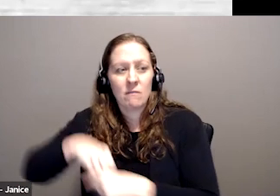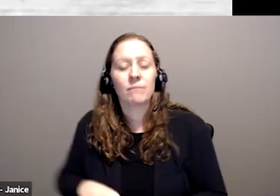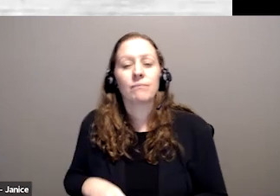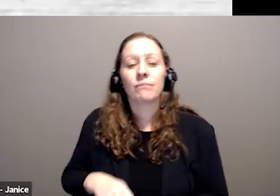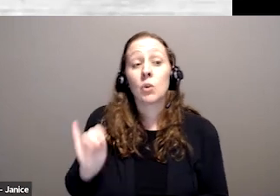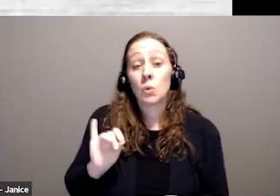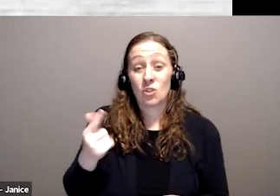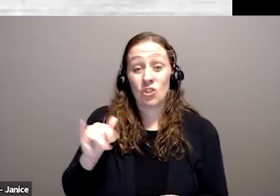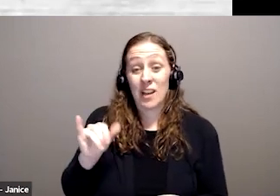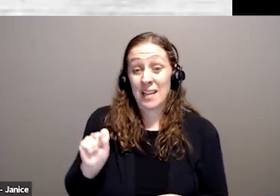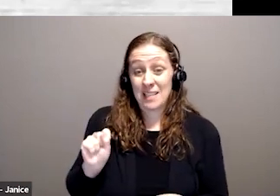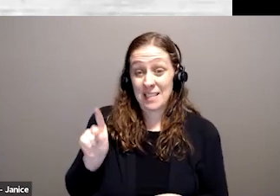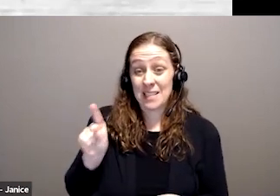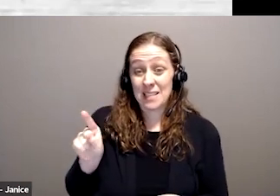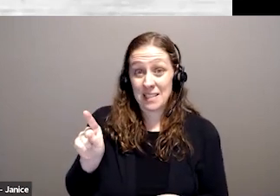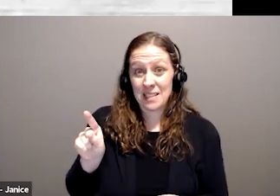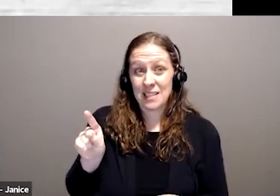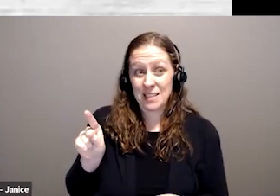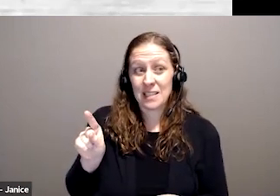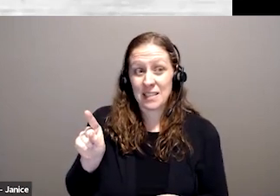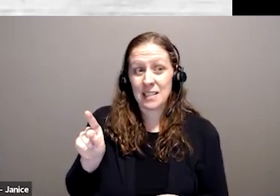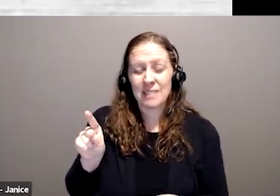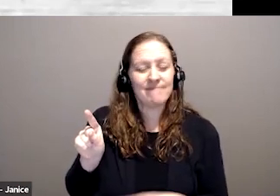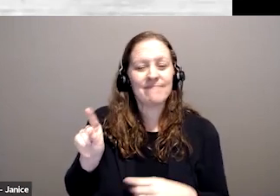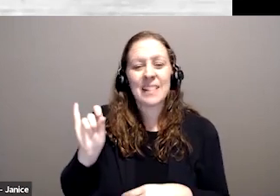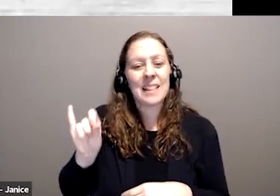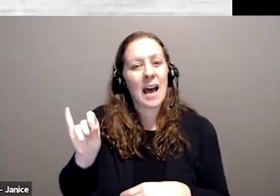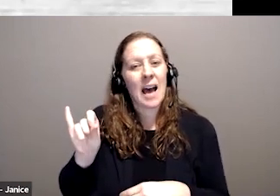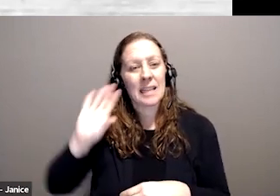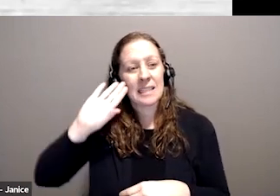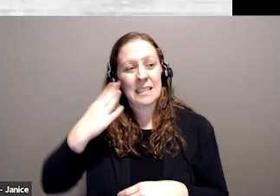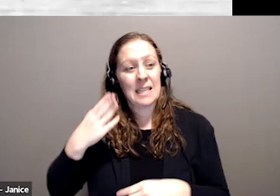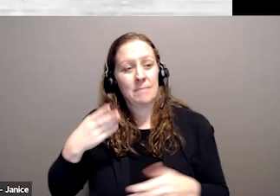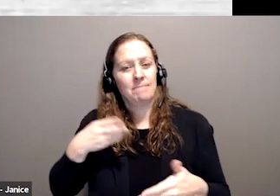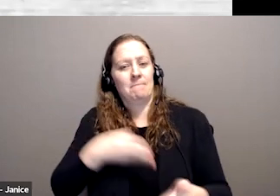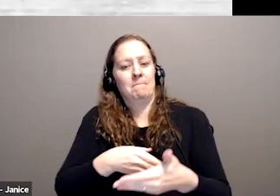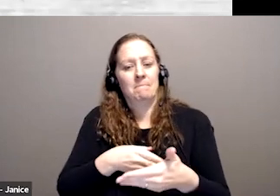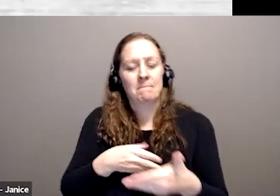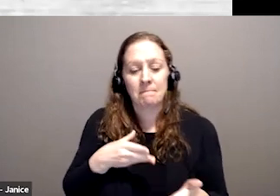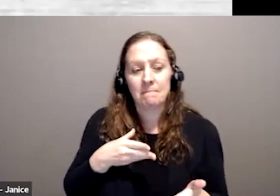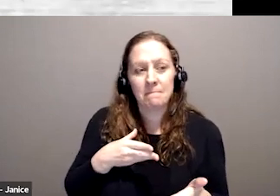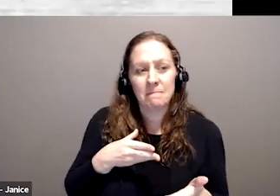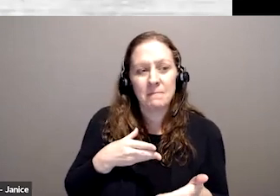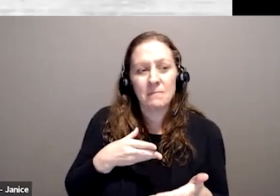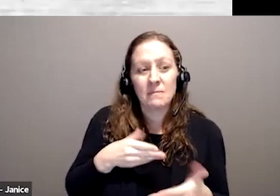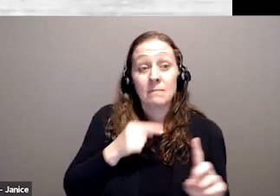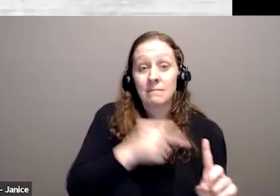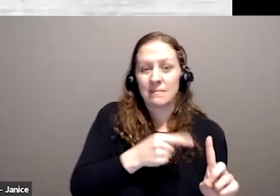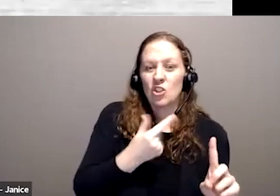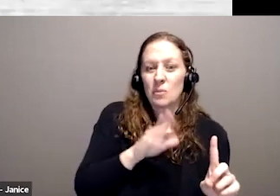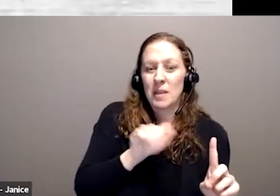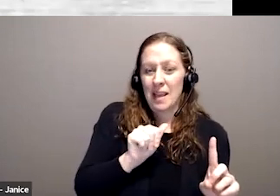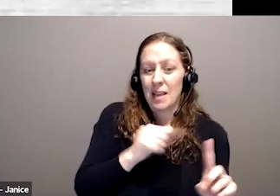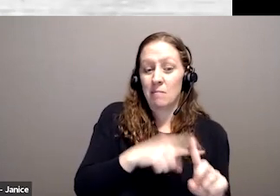Canadian disability benefit design may be seen as contradicting a crucial design parameter central to a GBA plus analysis.